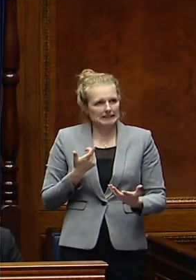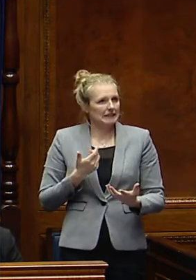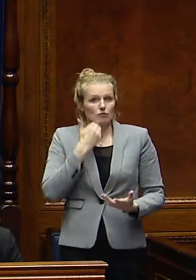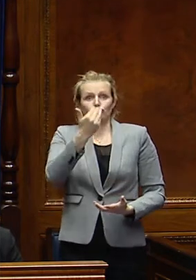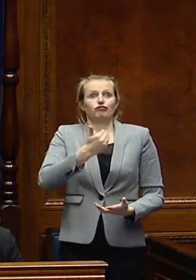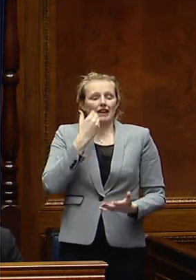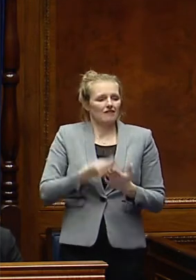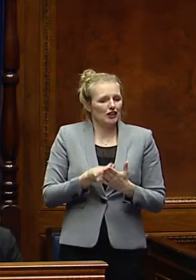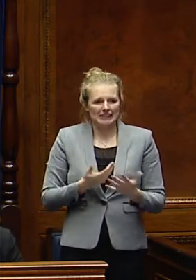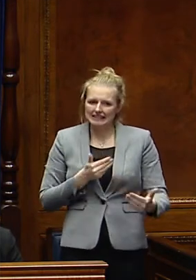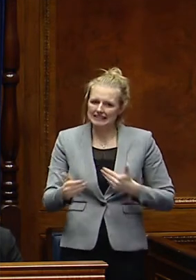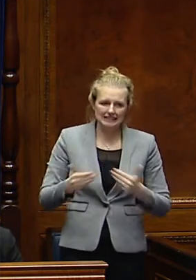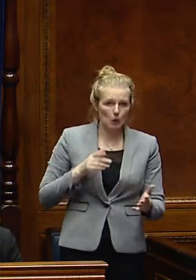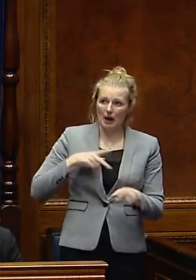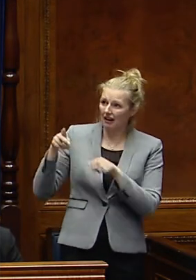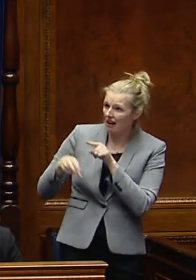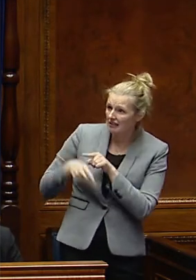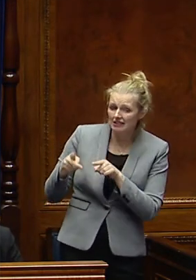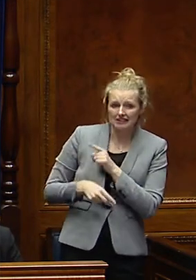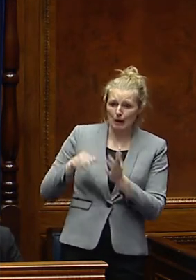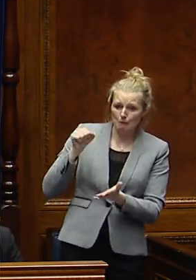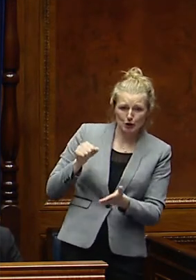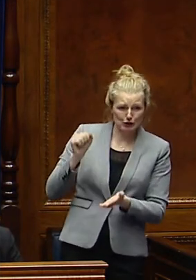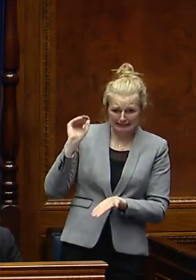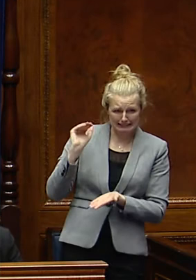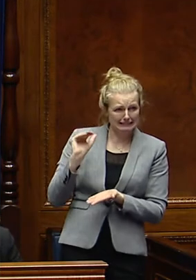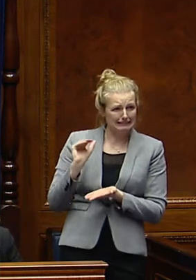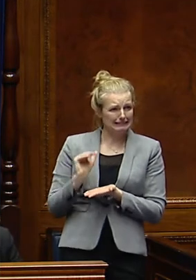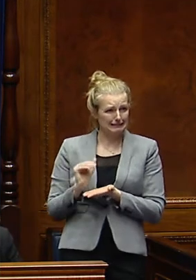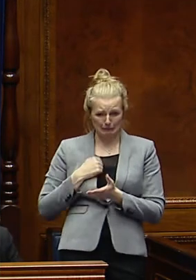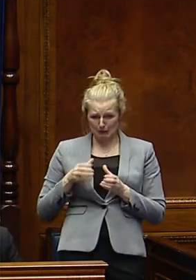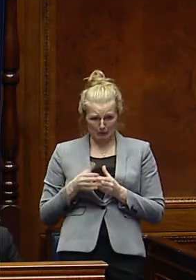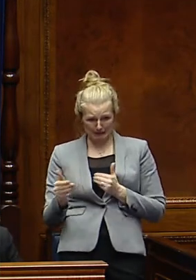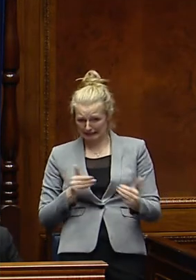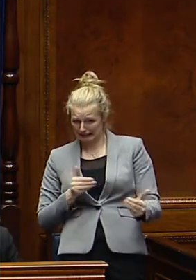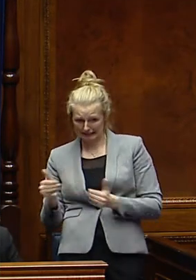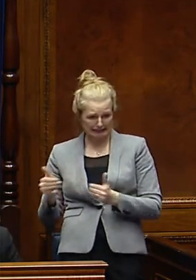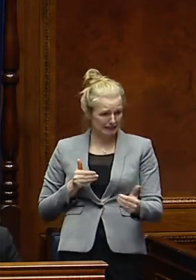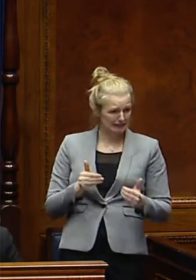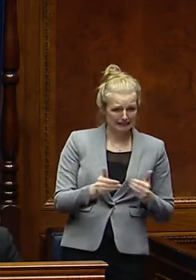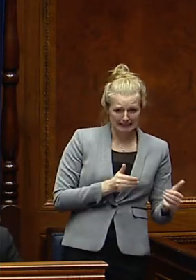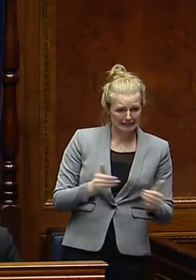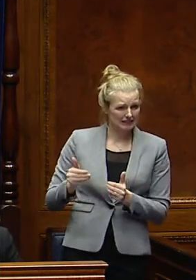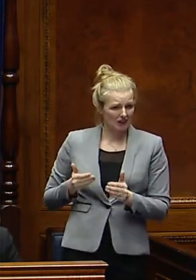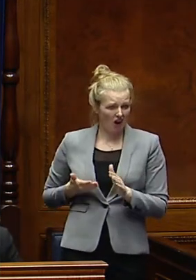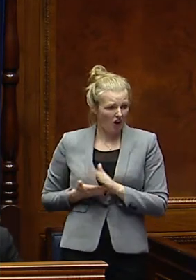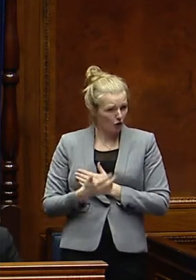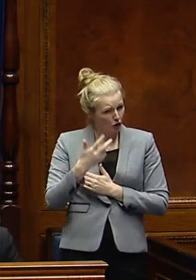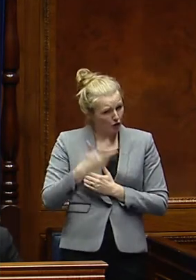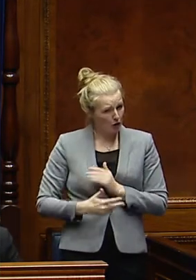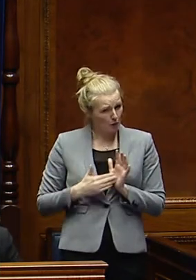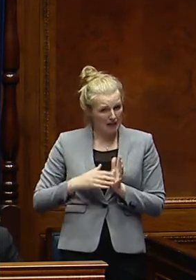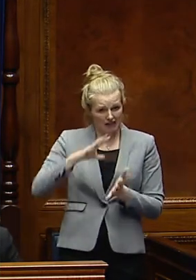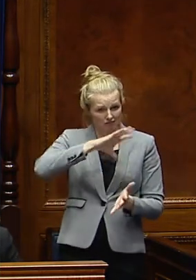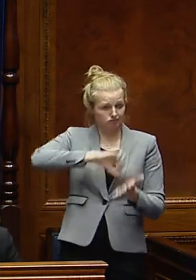Some of that is because of austerity and the impact on budgets within my department, where just under £300 million has been taken